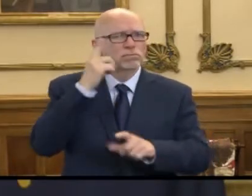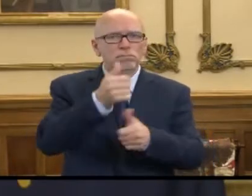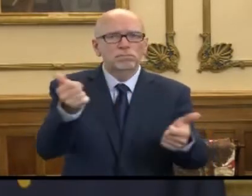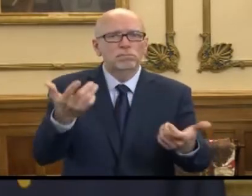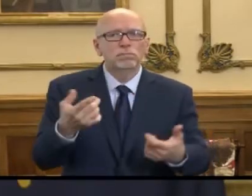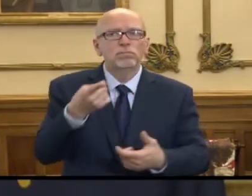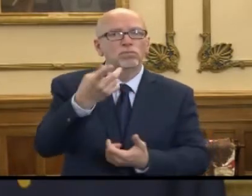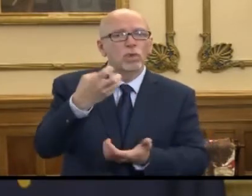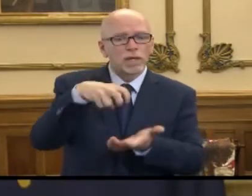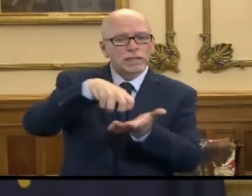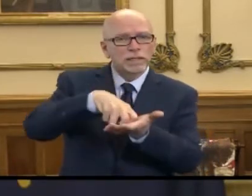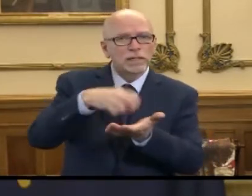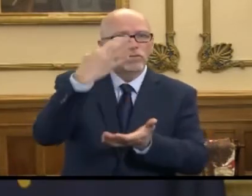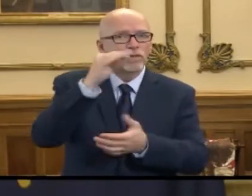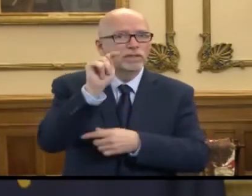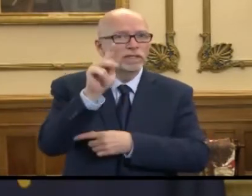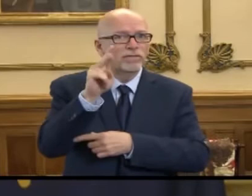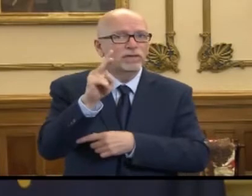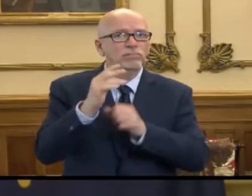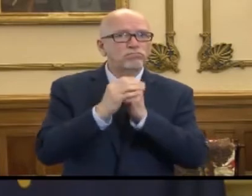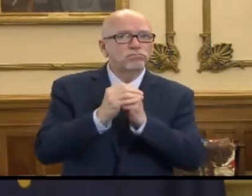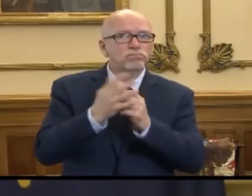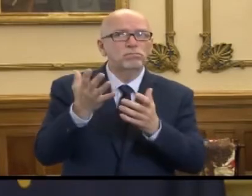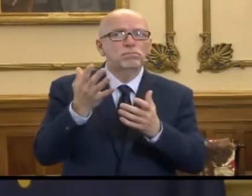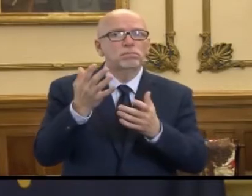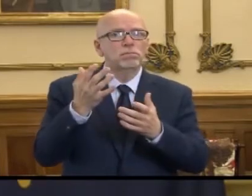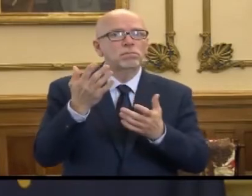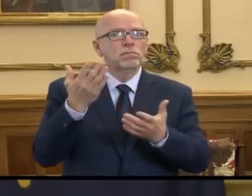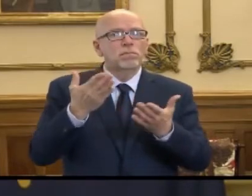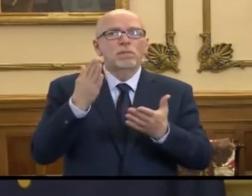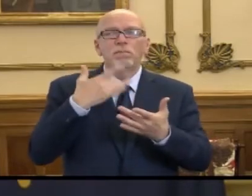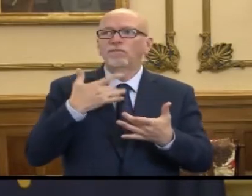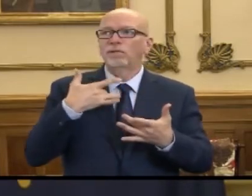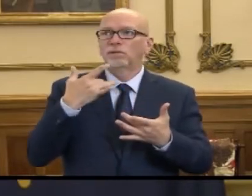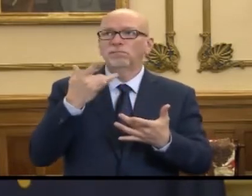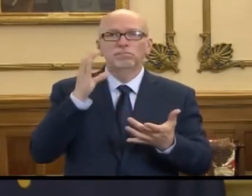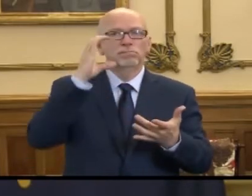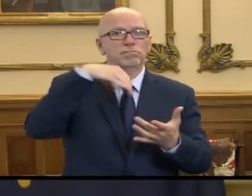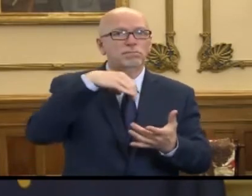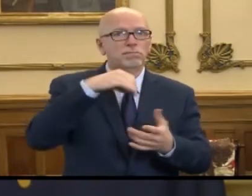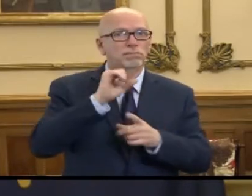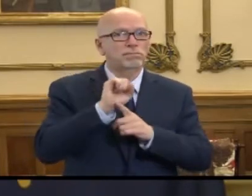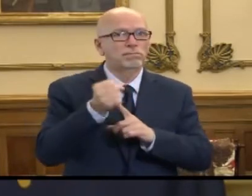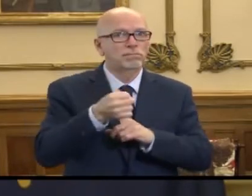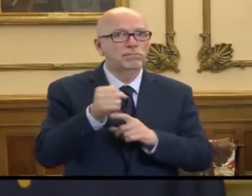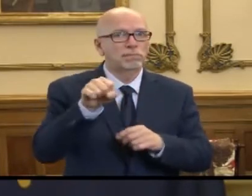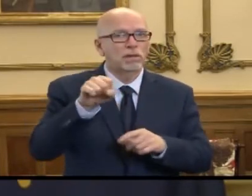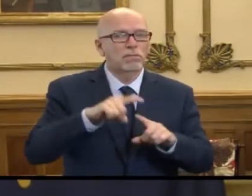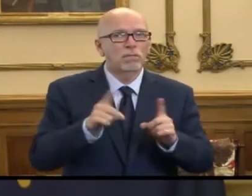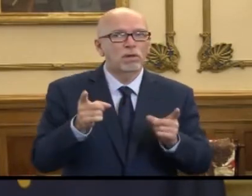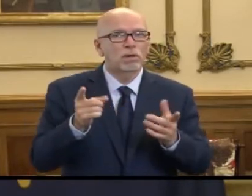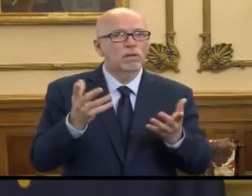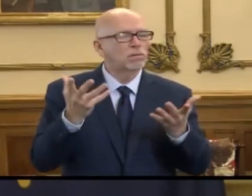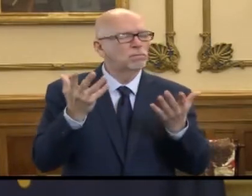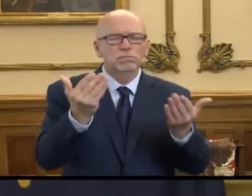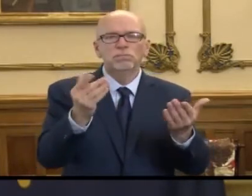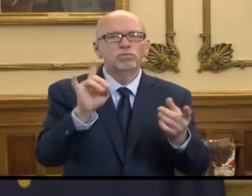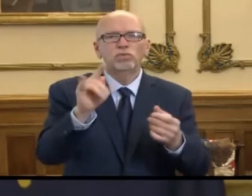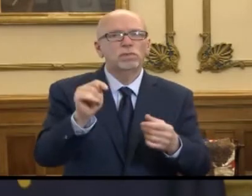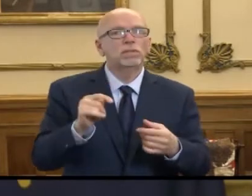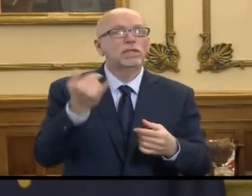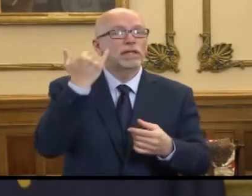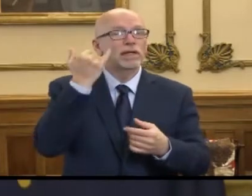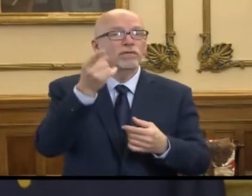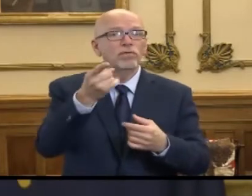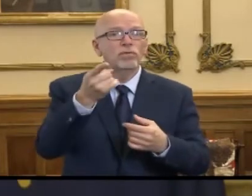in front of a television, as how unique that experience may be, I'm loving it. If that's driving